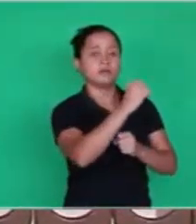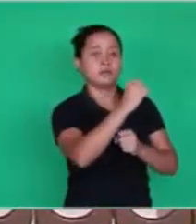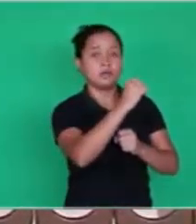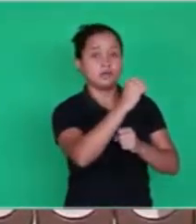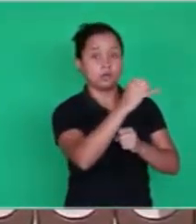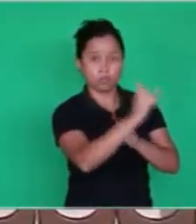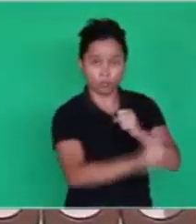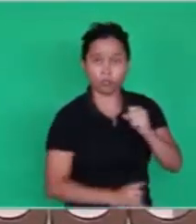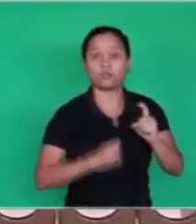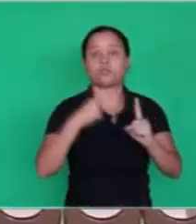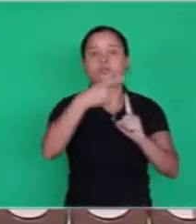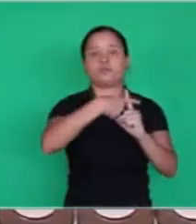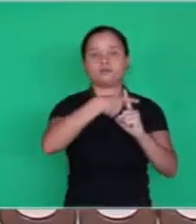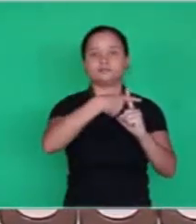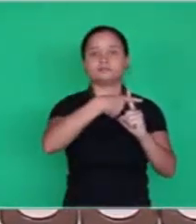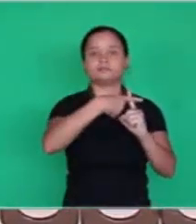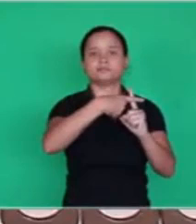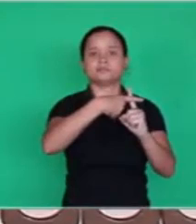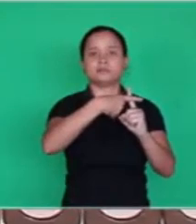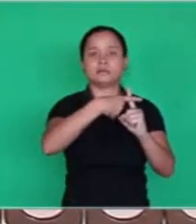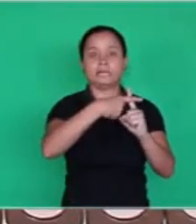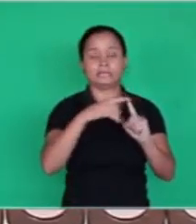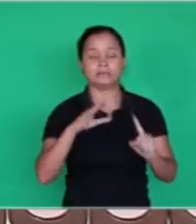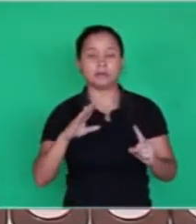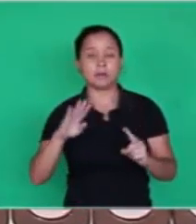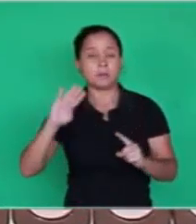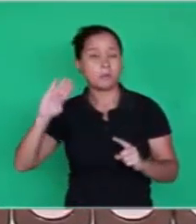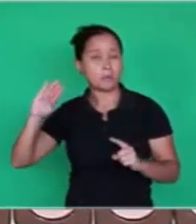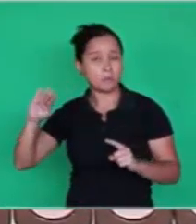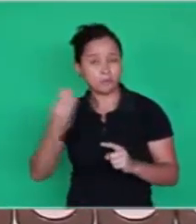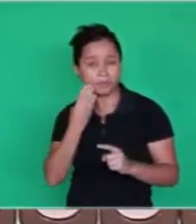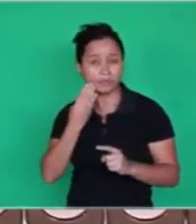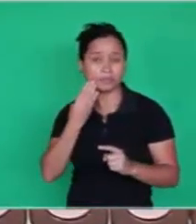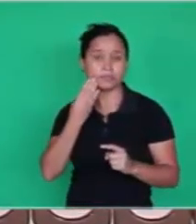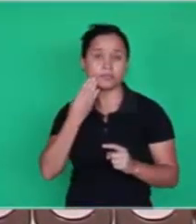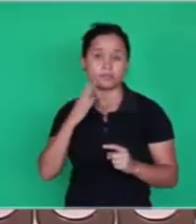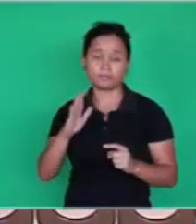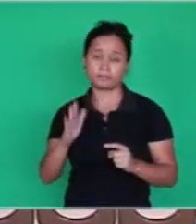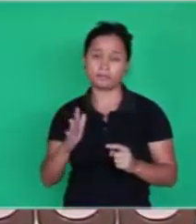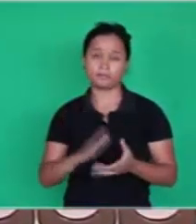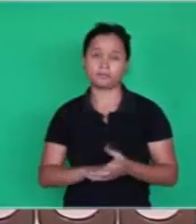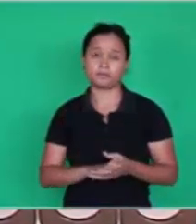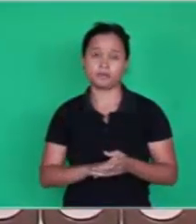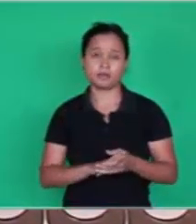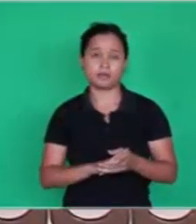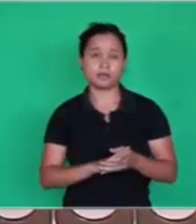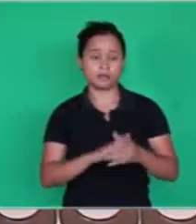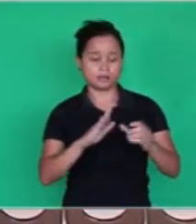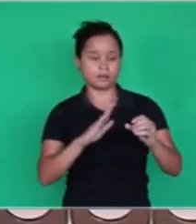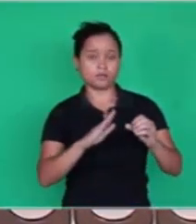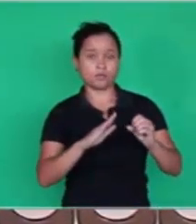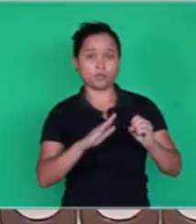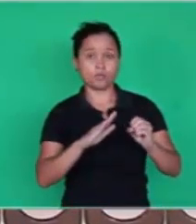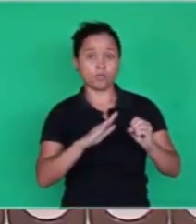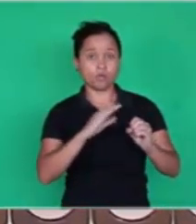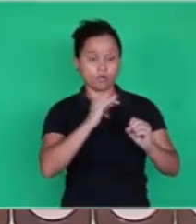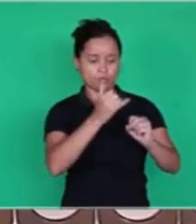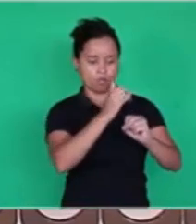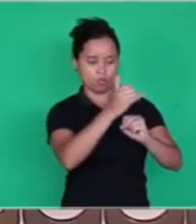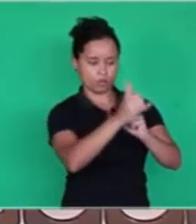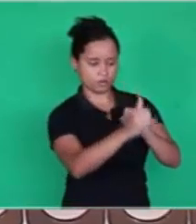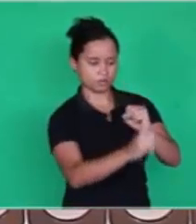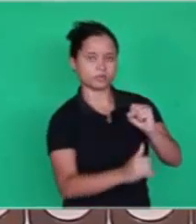the atom. It moves billions of turns around the nucleus of the atom,